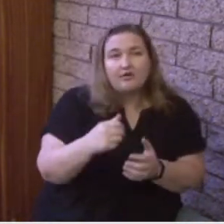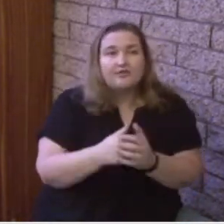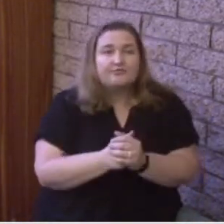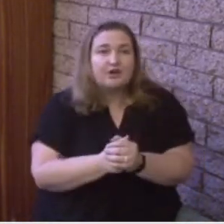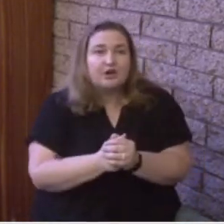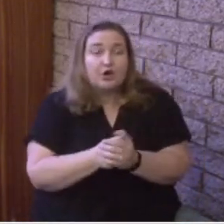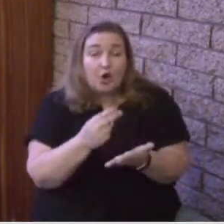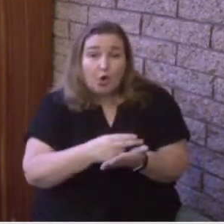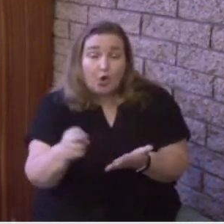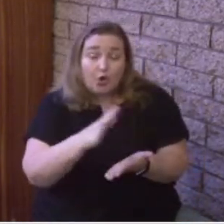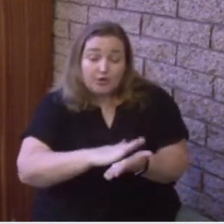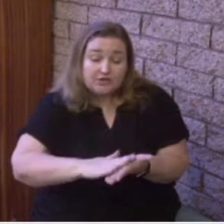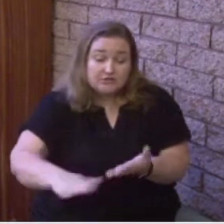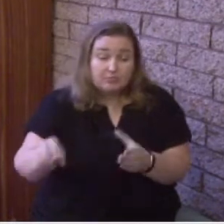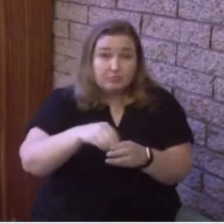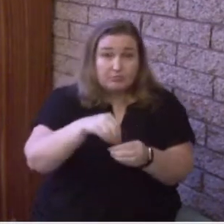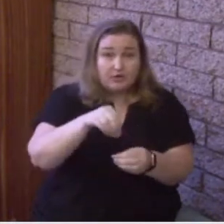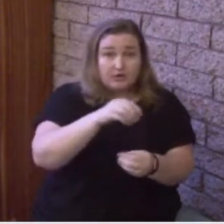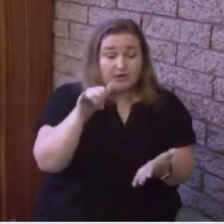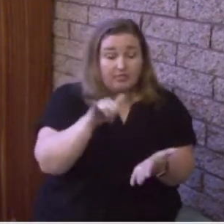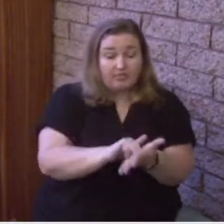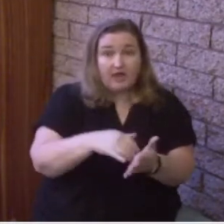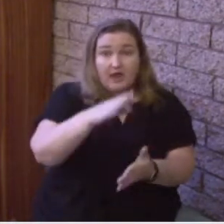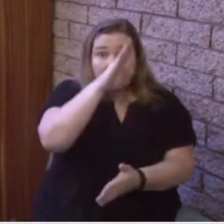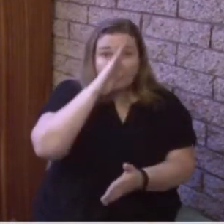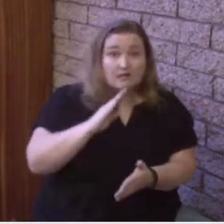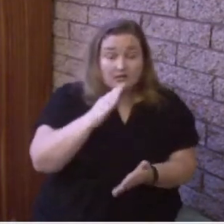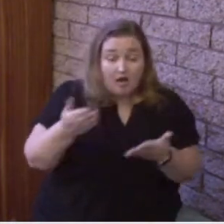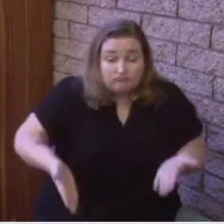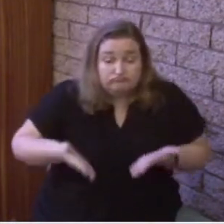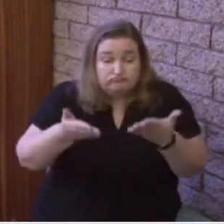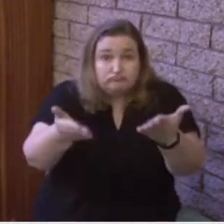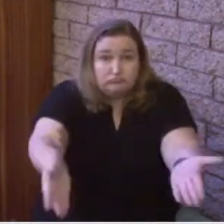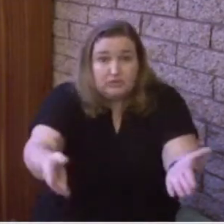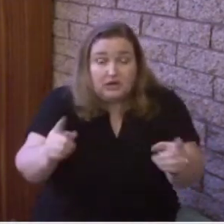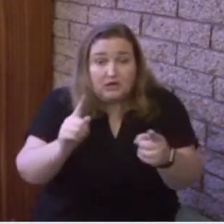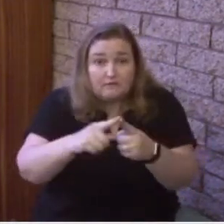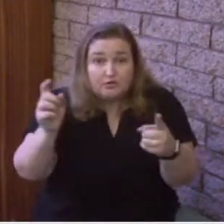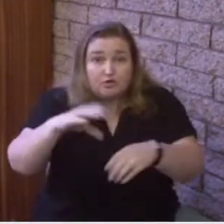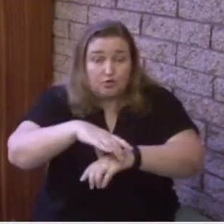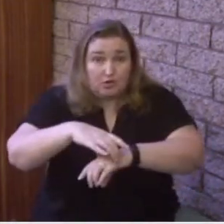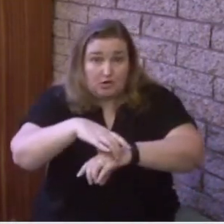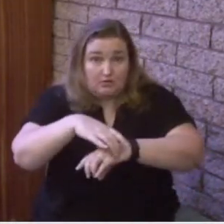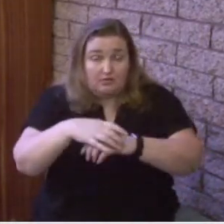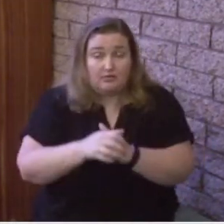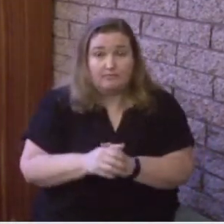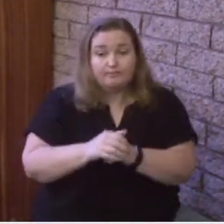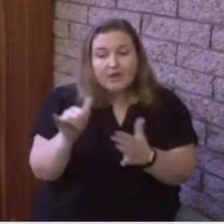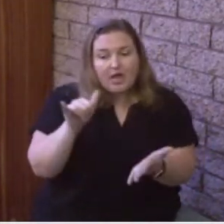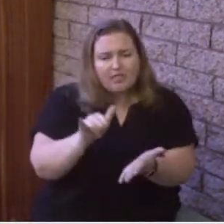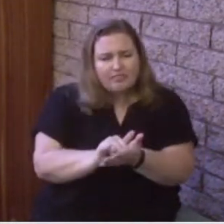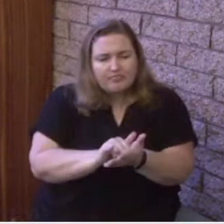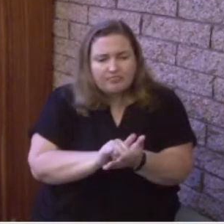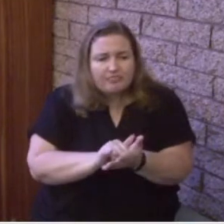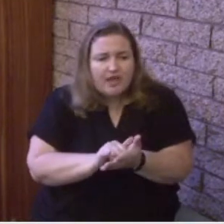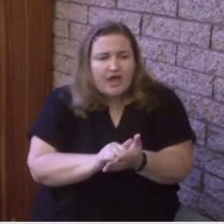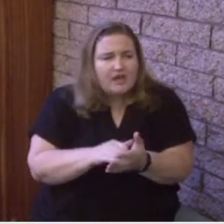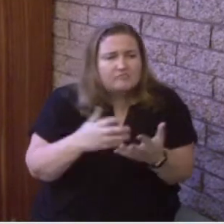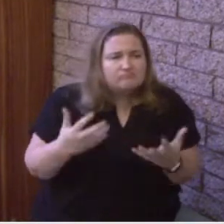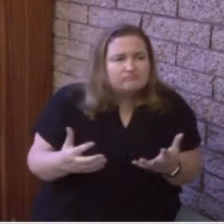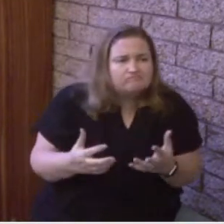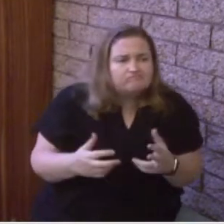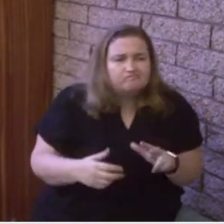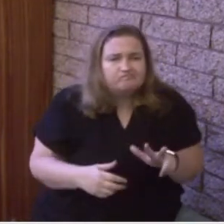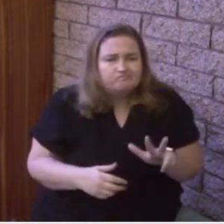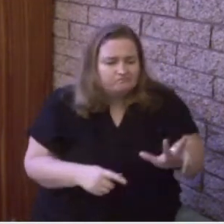Scripture tells us that that aspect, that manifestation, that part of God is here amongst us